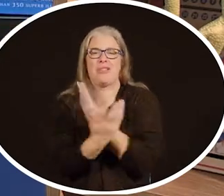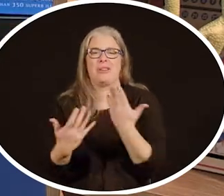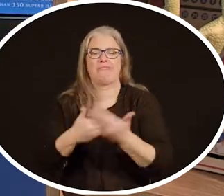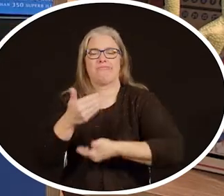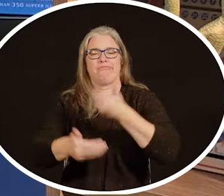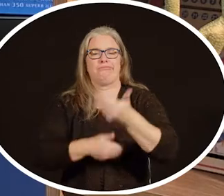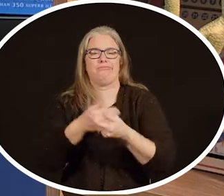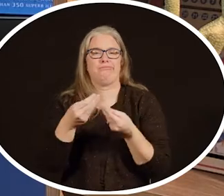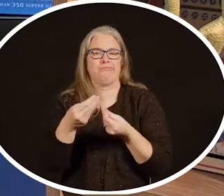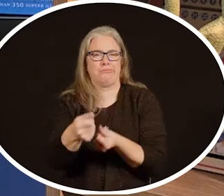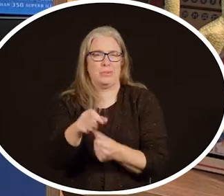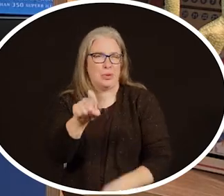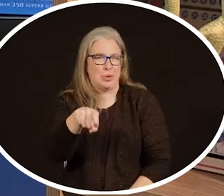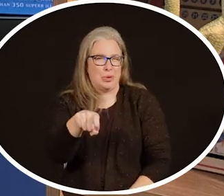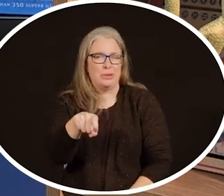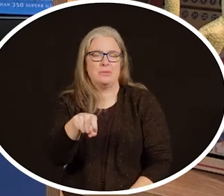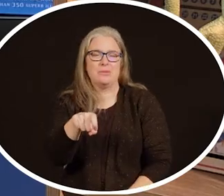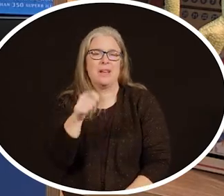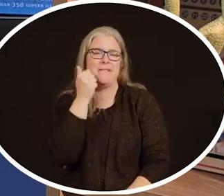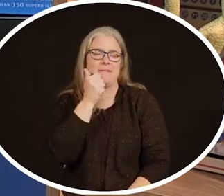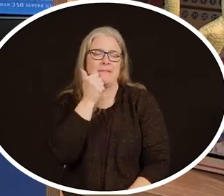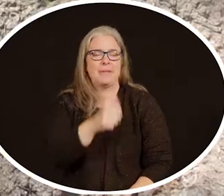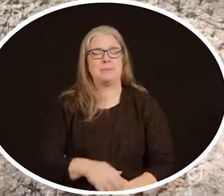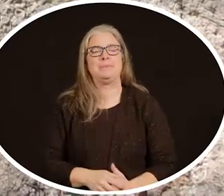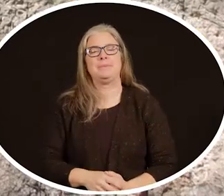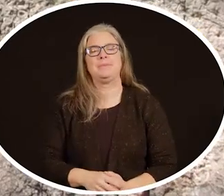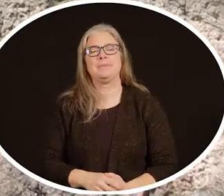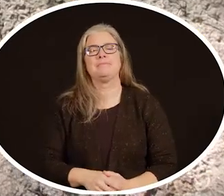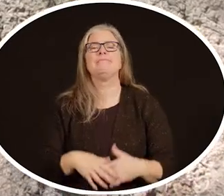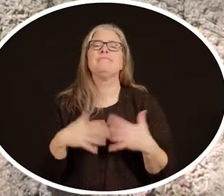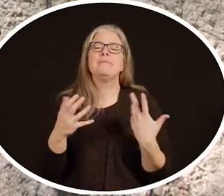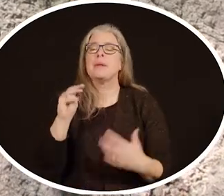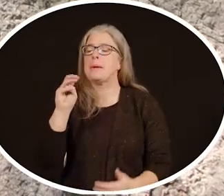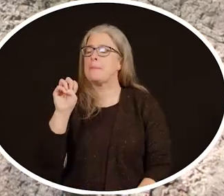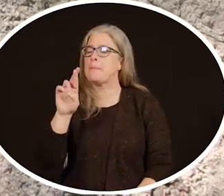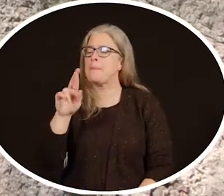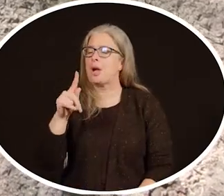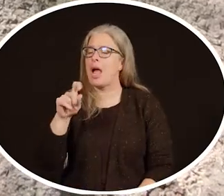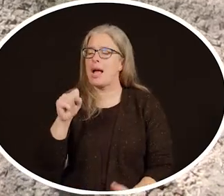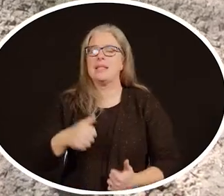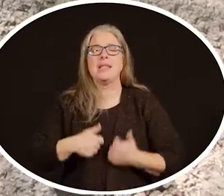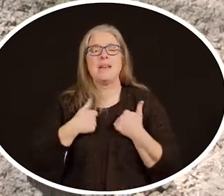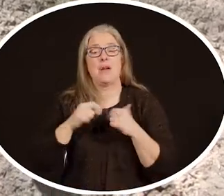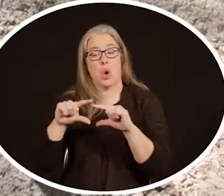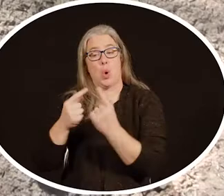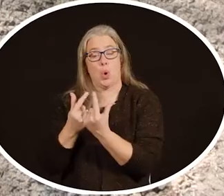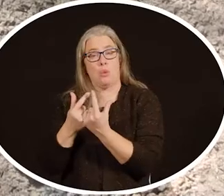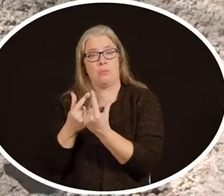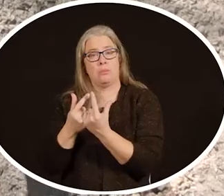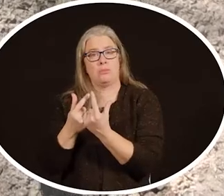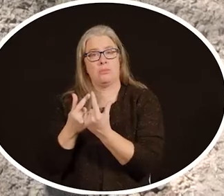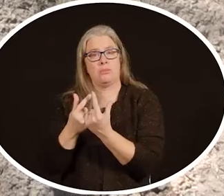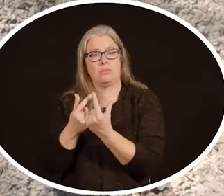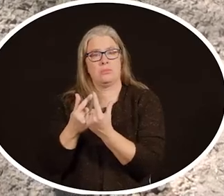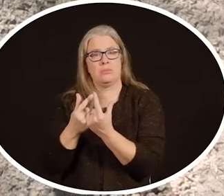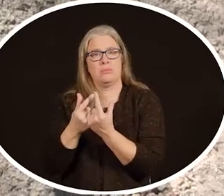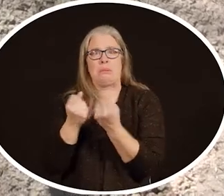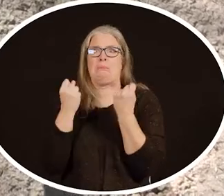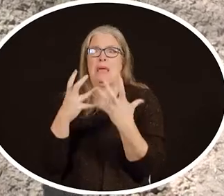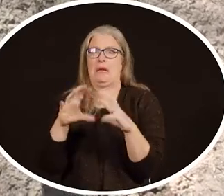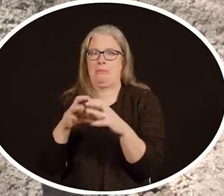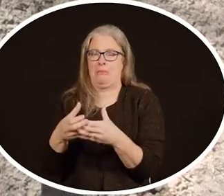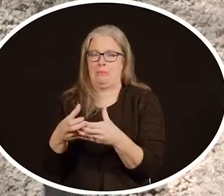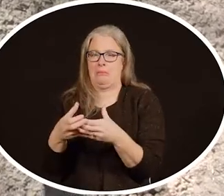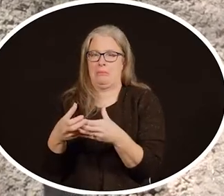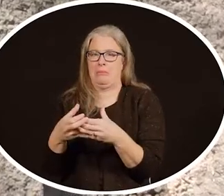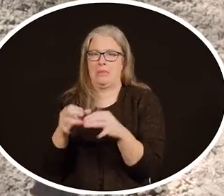going as it should very smoothly each day. Now meerkats live in a group so they're going to be many of